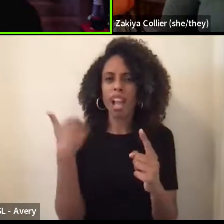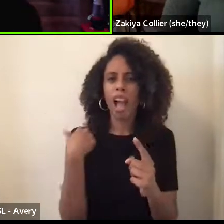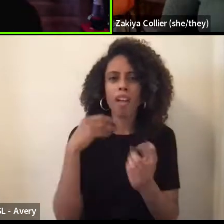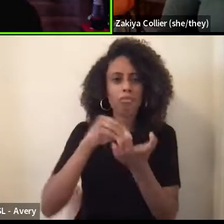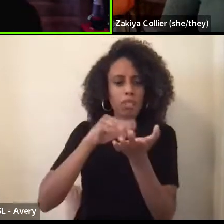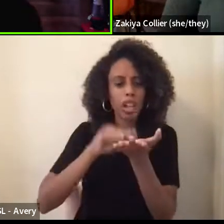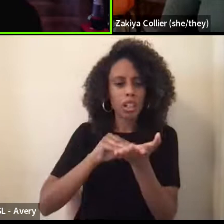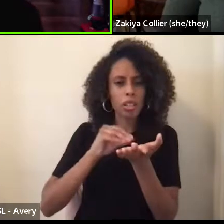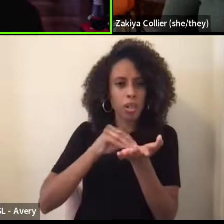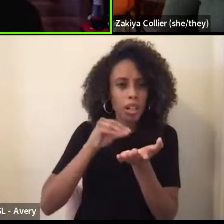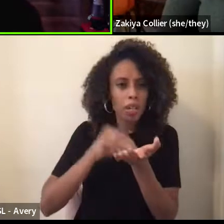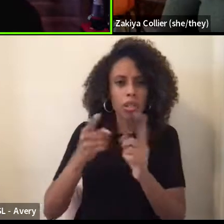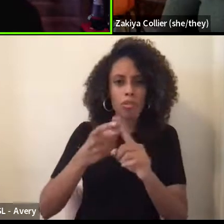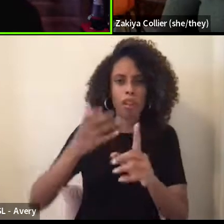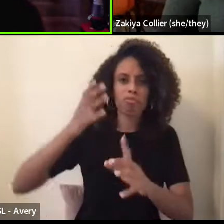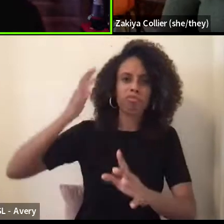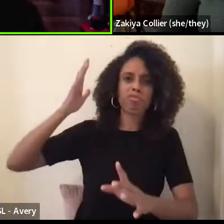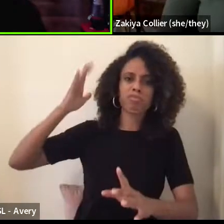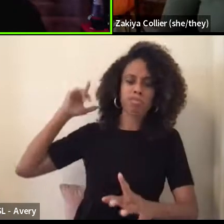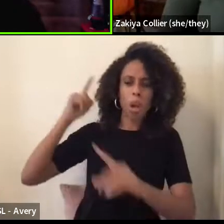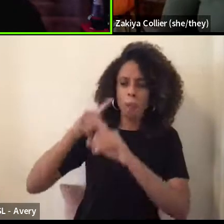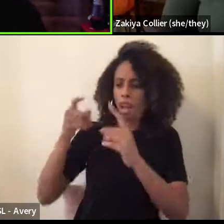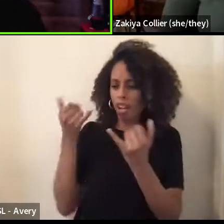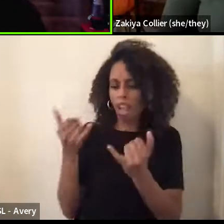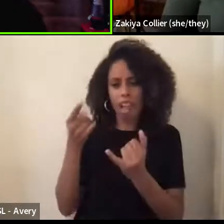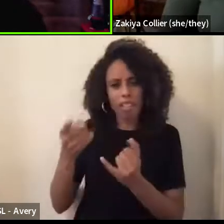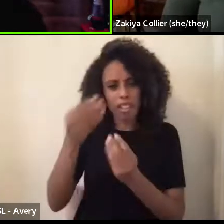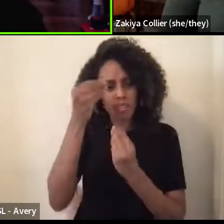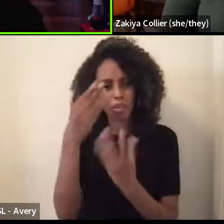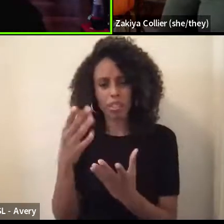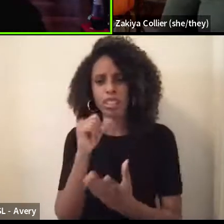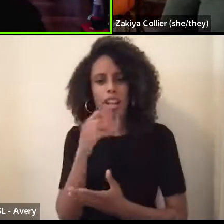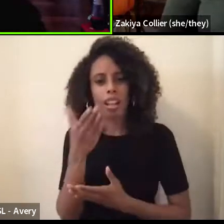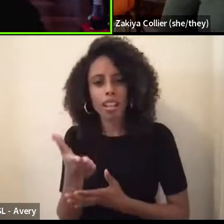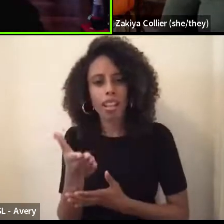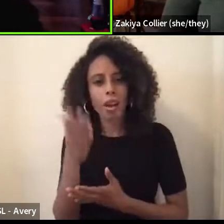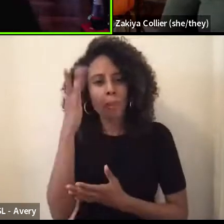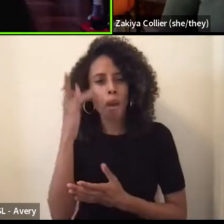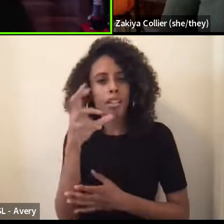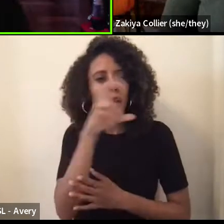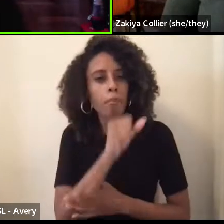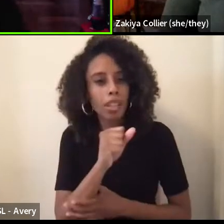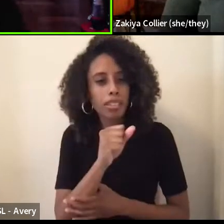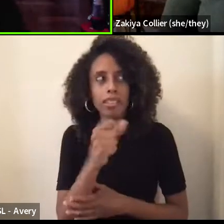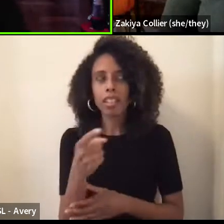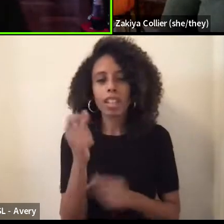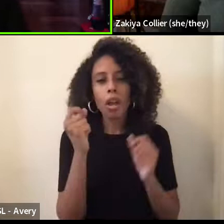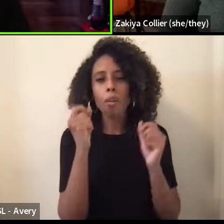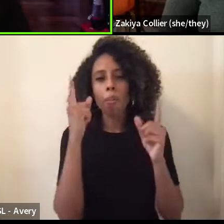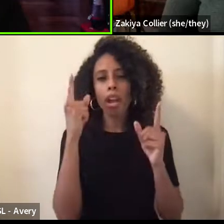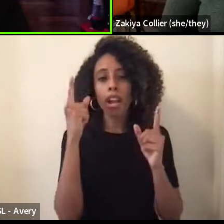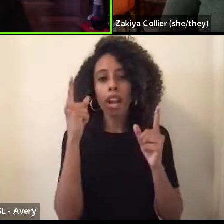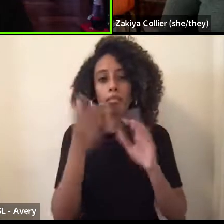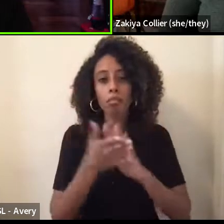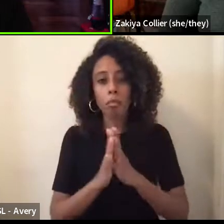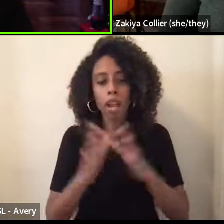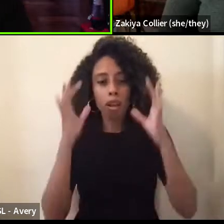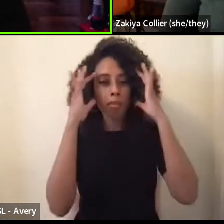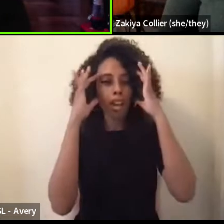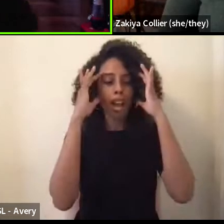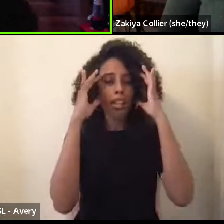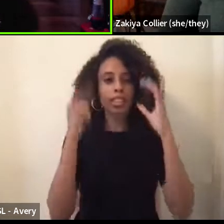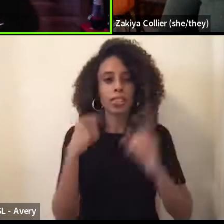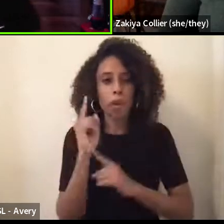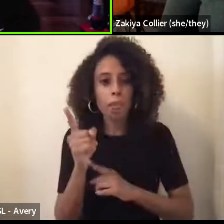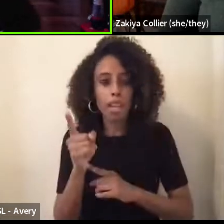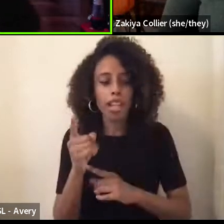this information now unavailable? Why is it missing? You know, like, did they wake up and be conscious for a minute? And then someone goes